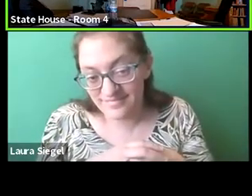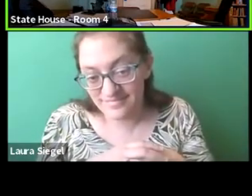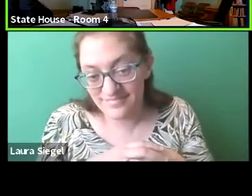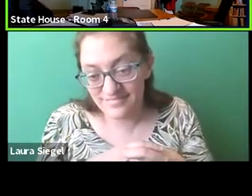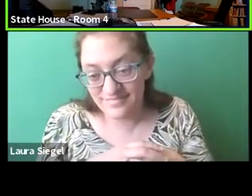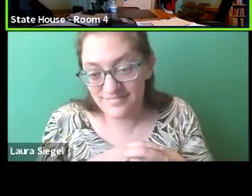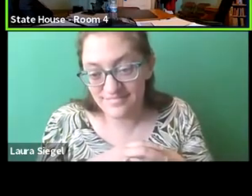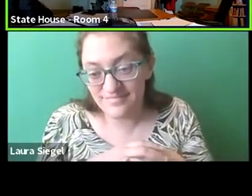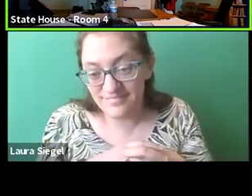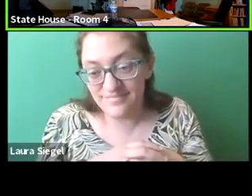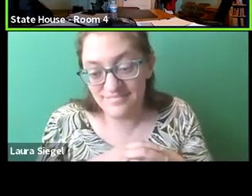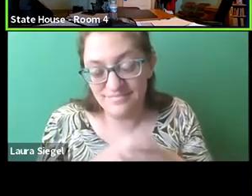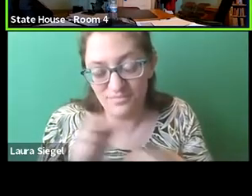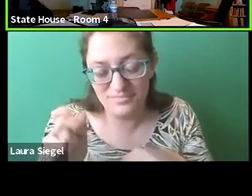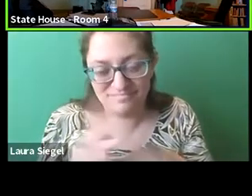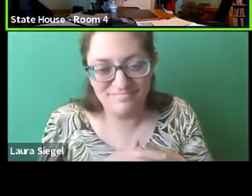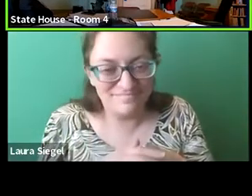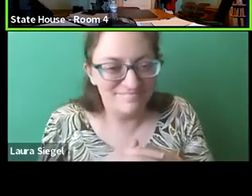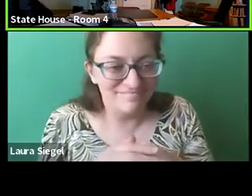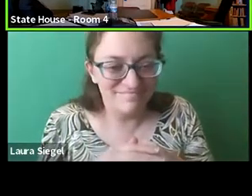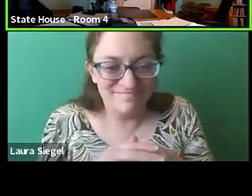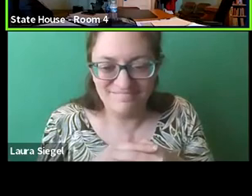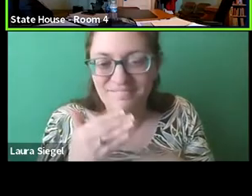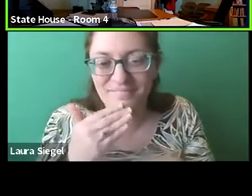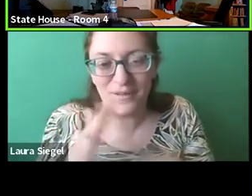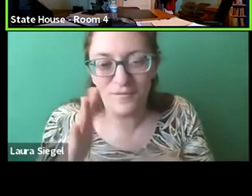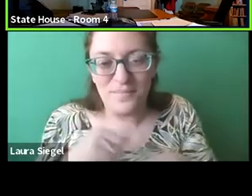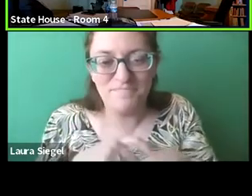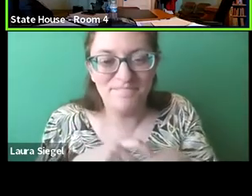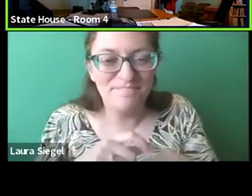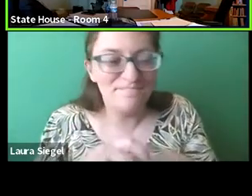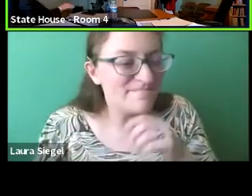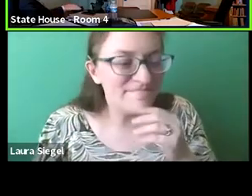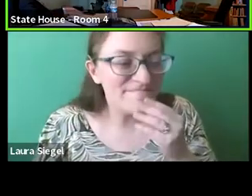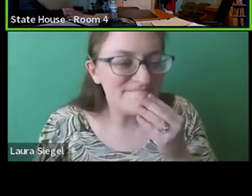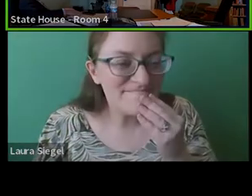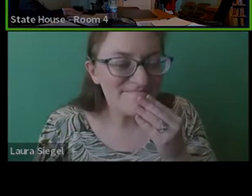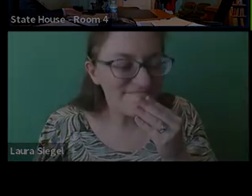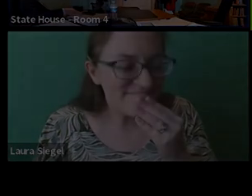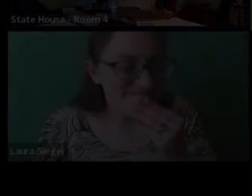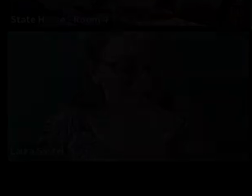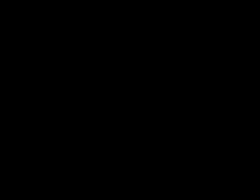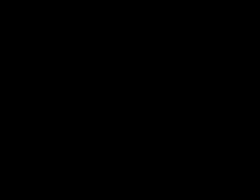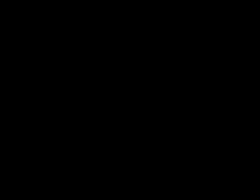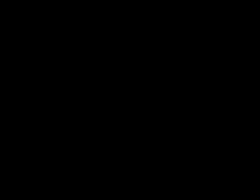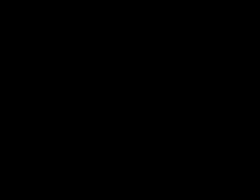over to you. Perfect. Thanks. Oh, I like that. Thank you.